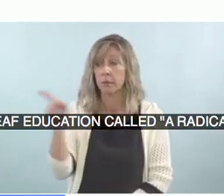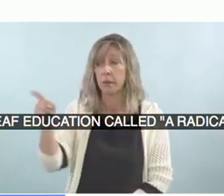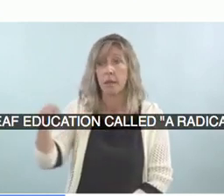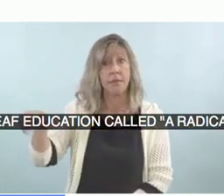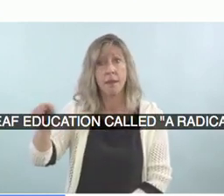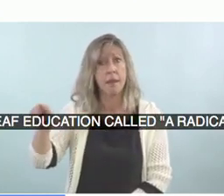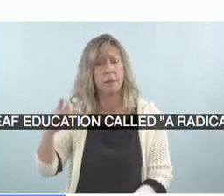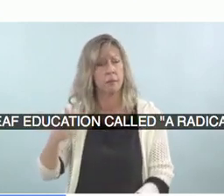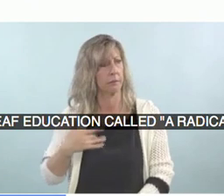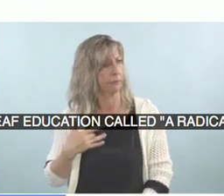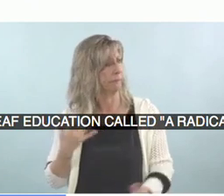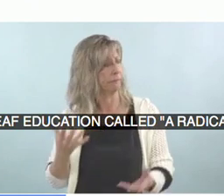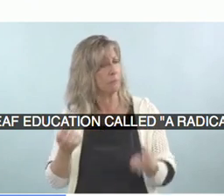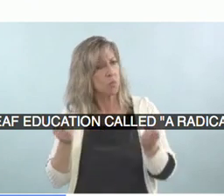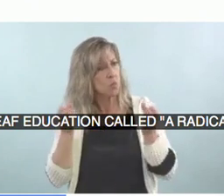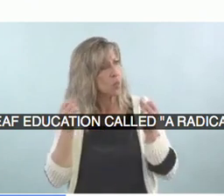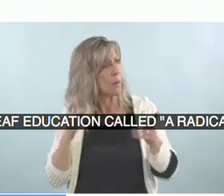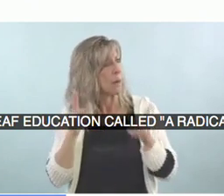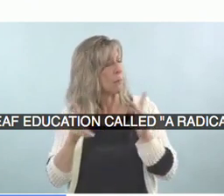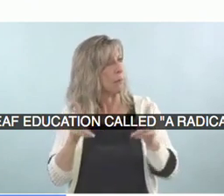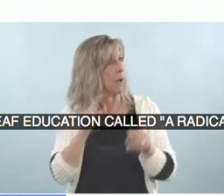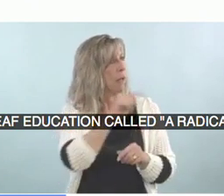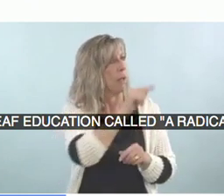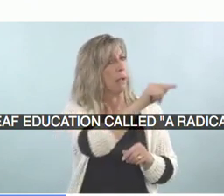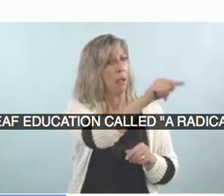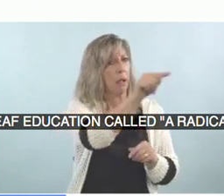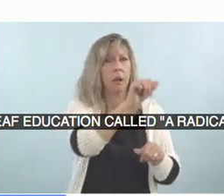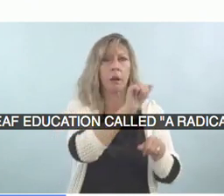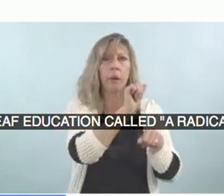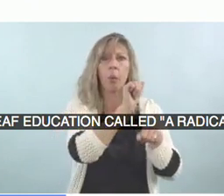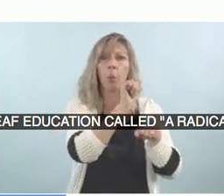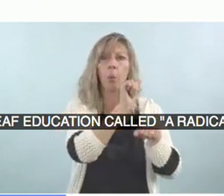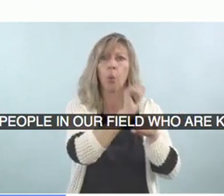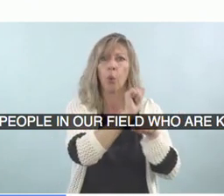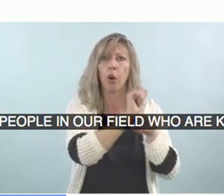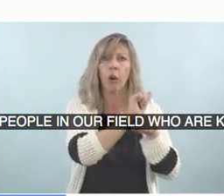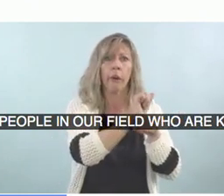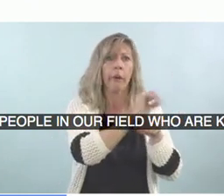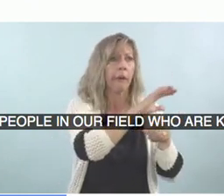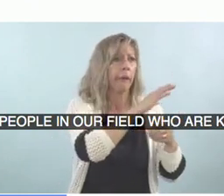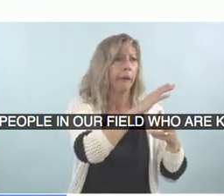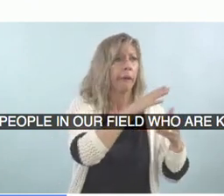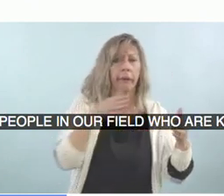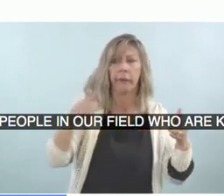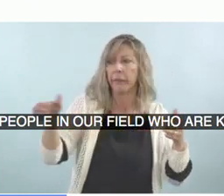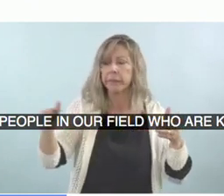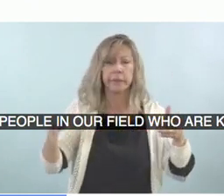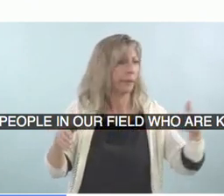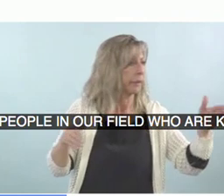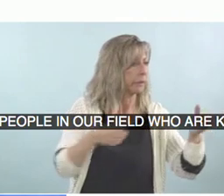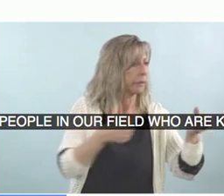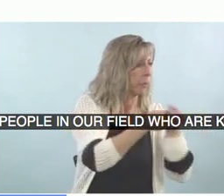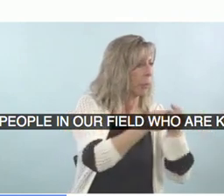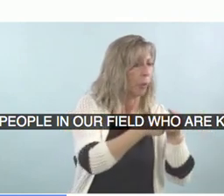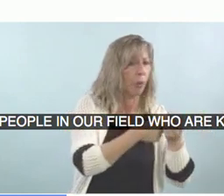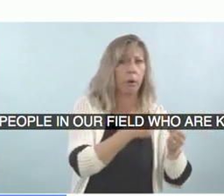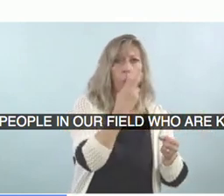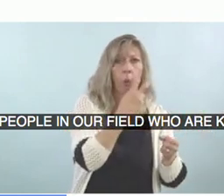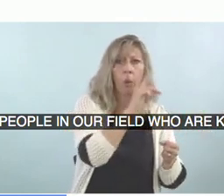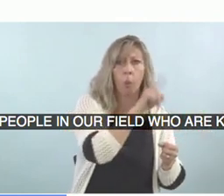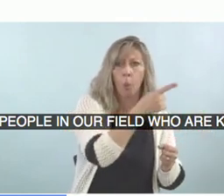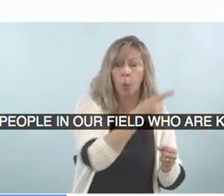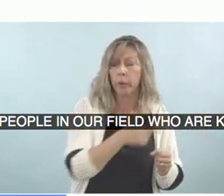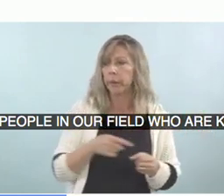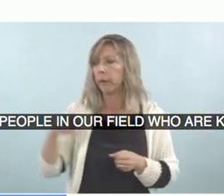in our field who are kind of working on the fringes, like it has to be oral or it has to be sign language. Um, we're not coming